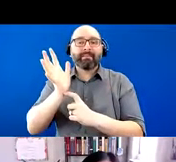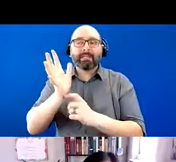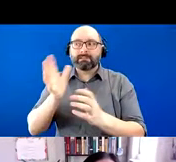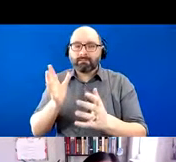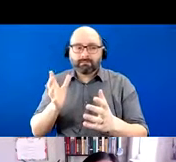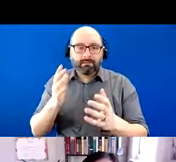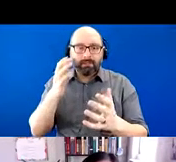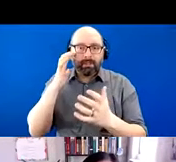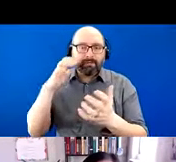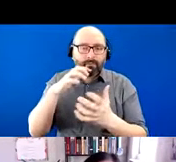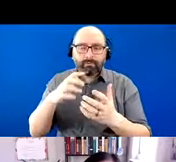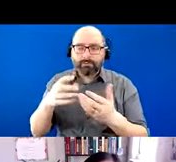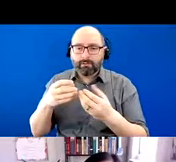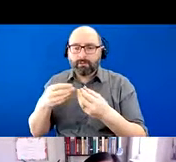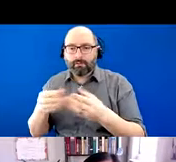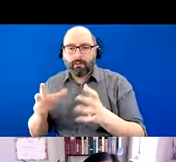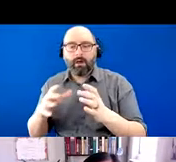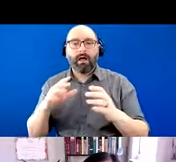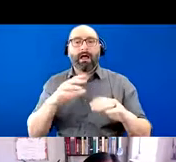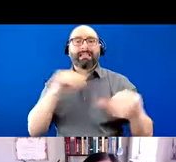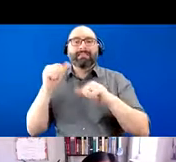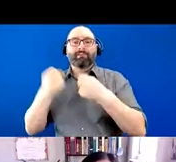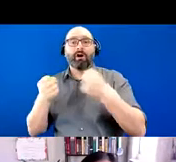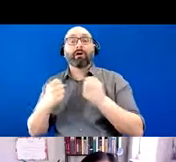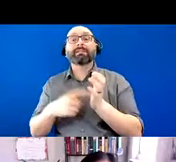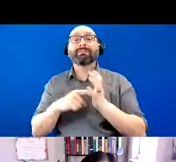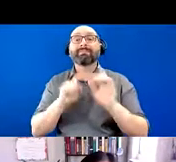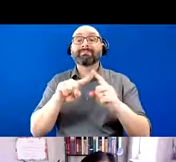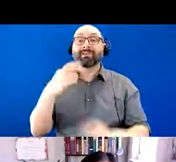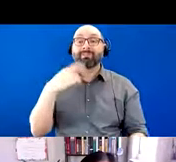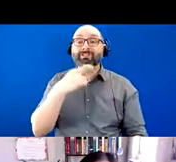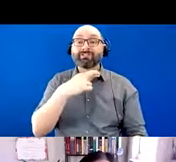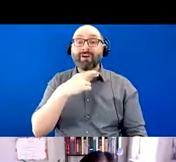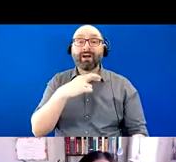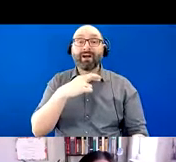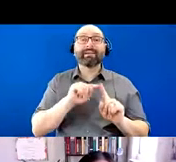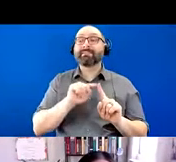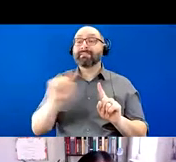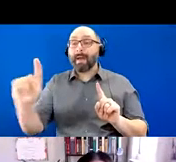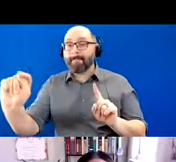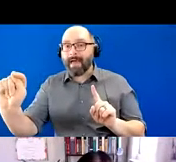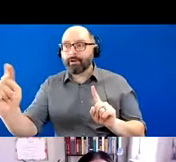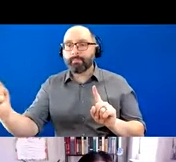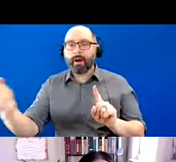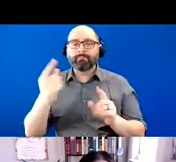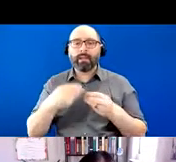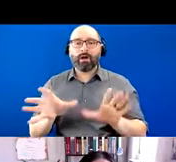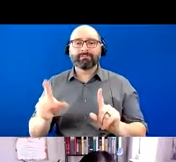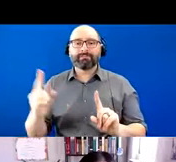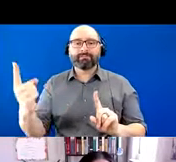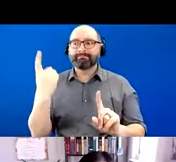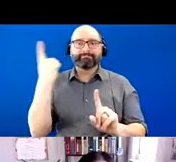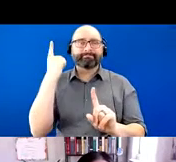for her. Even when they went to restaurants, he would get lost on the way back from the bathroom and couldn't find his table.